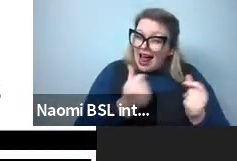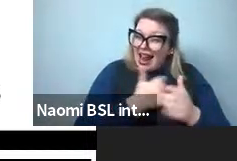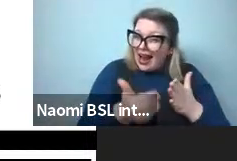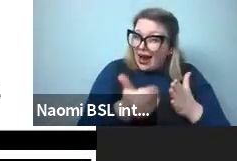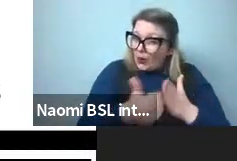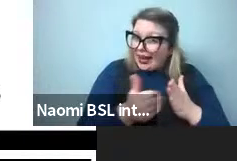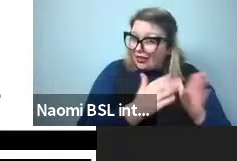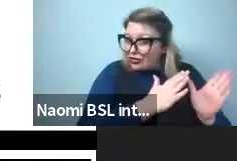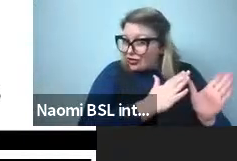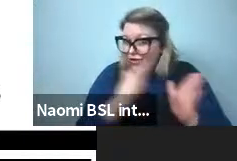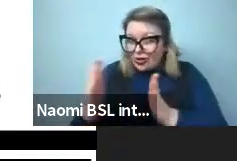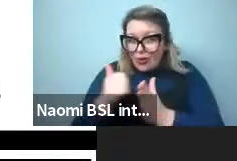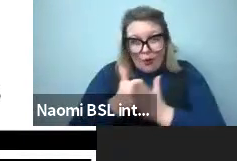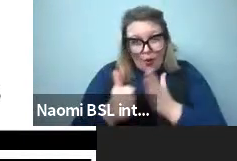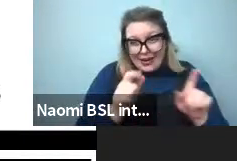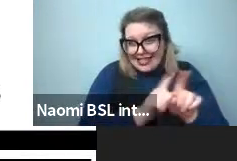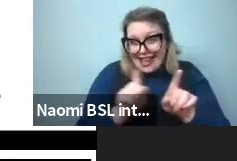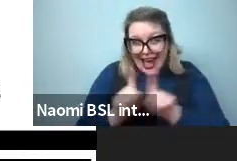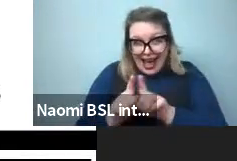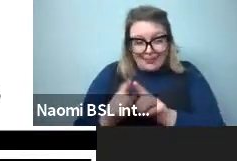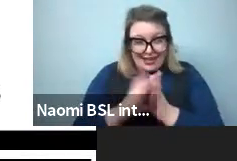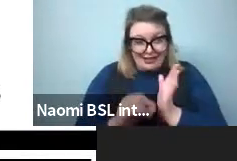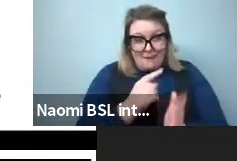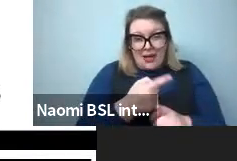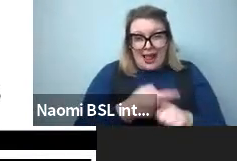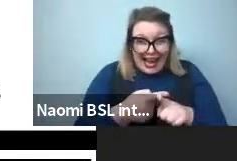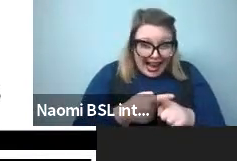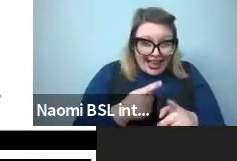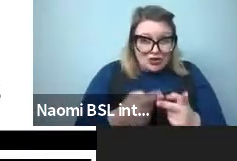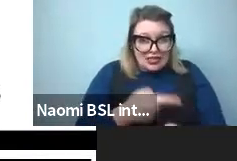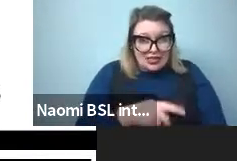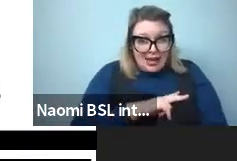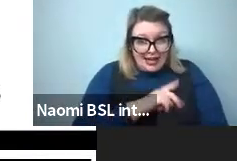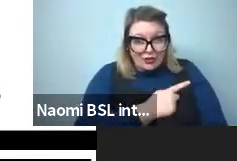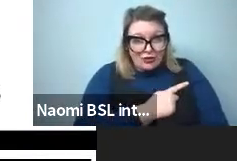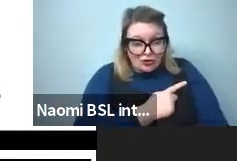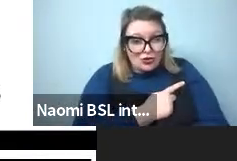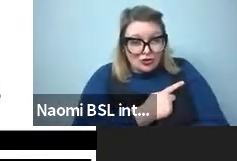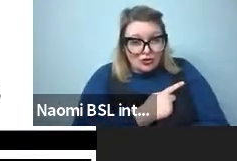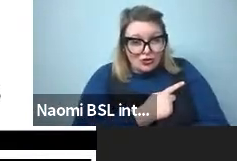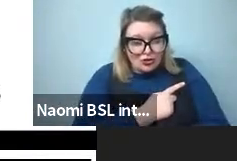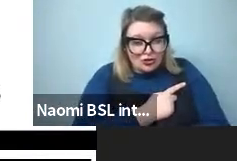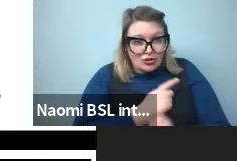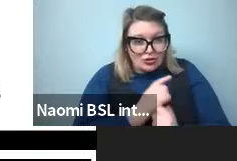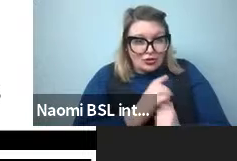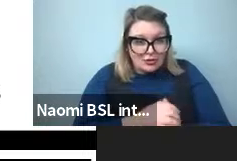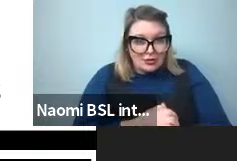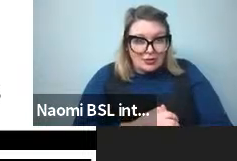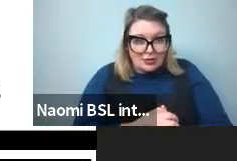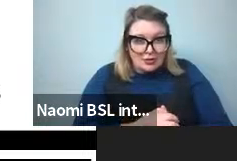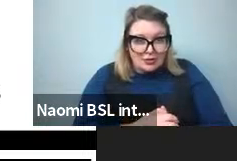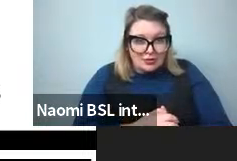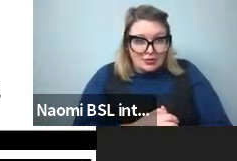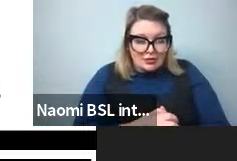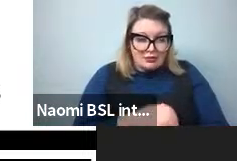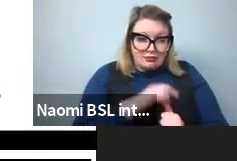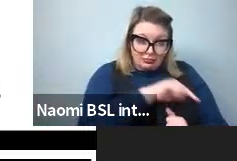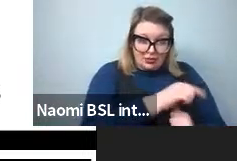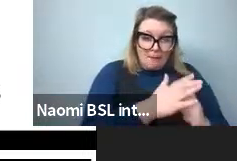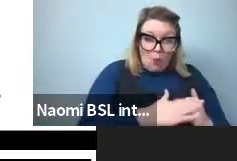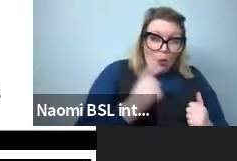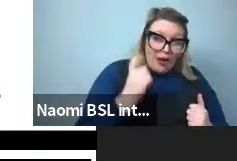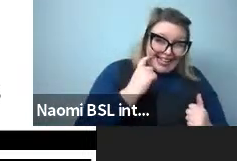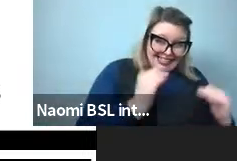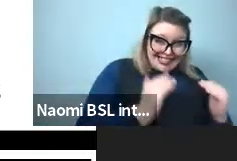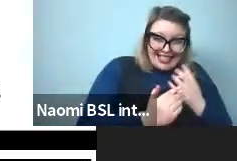convey than others. So here's English and Spanish down here. And they're just rank ordered according to the easy, easy to